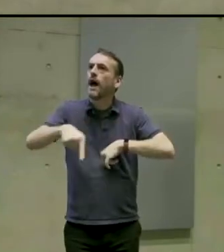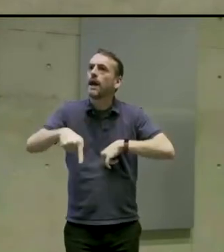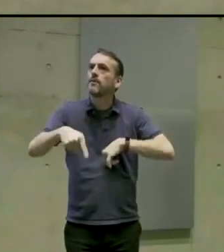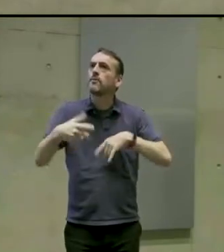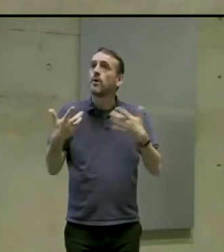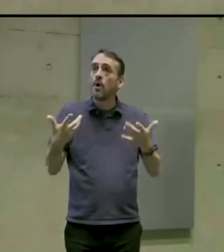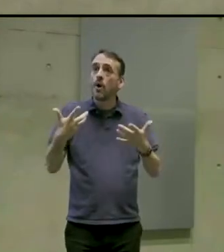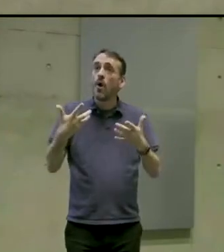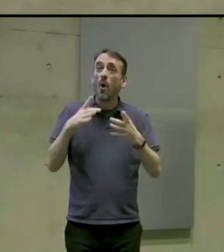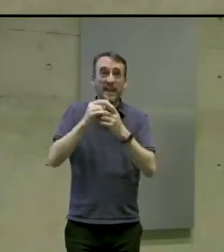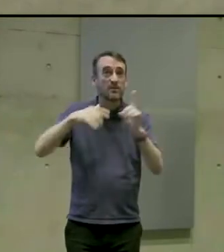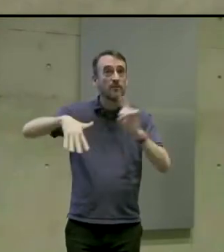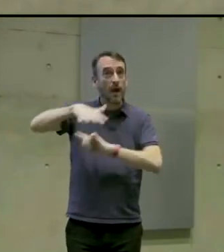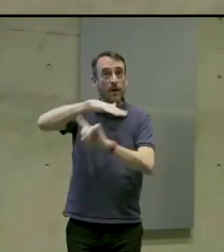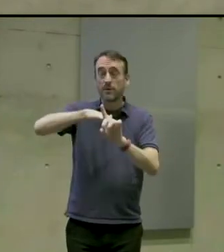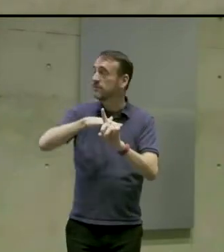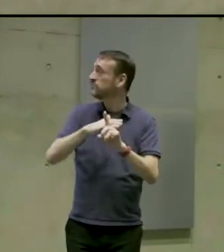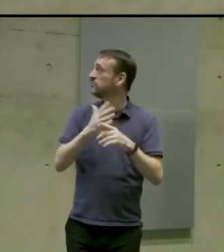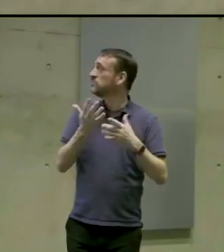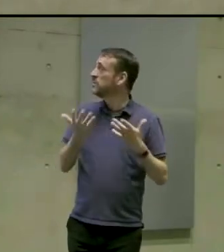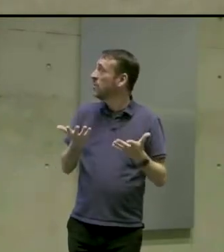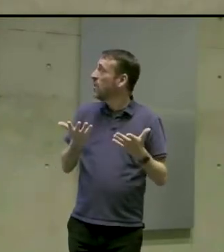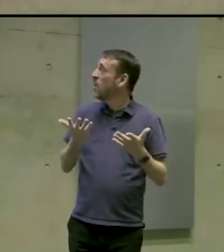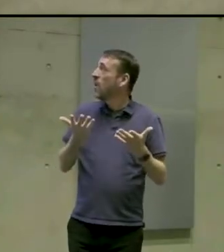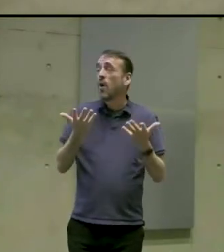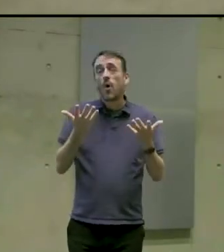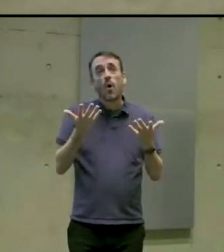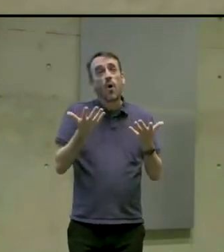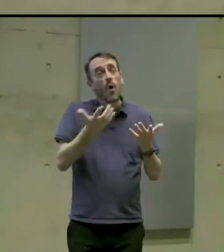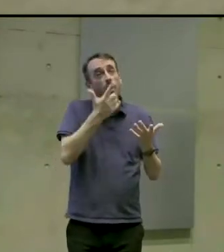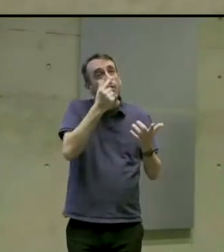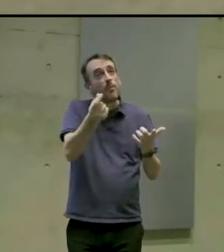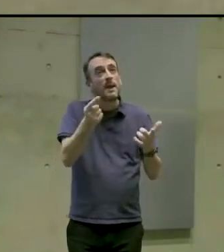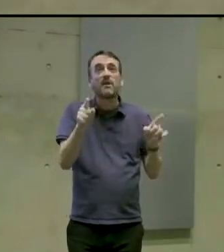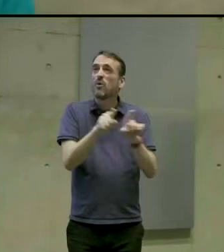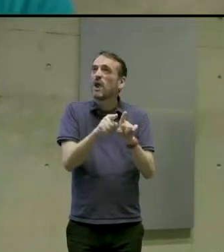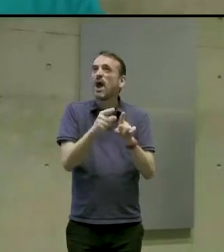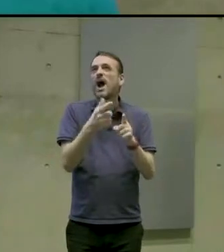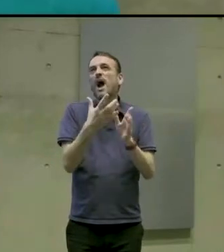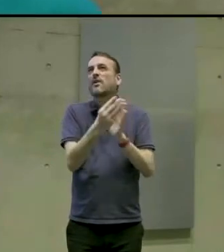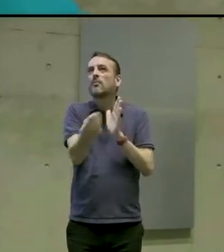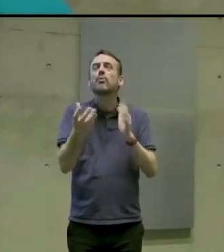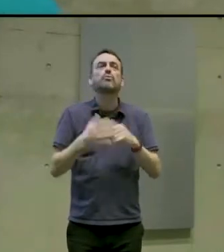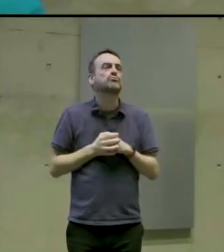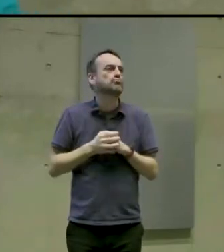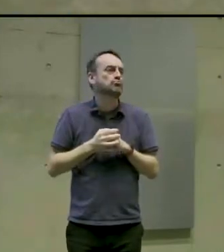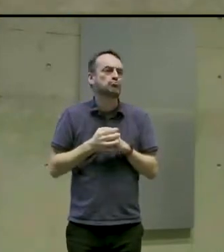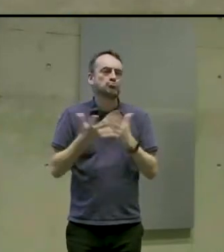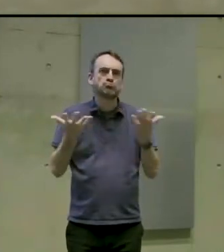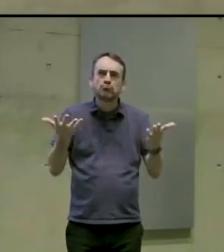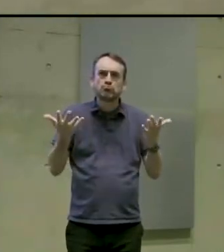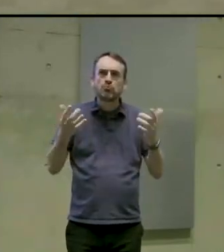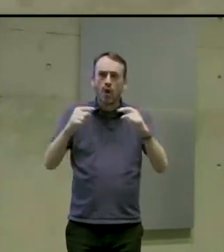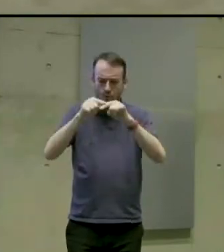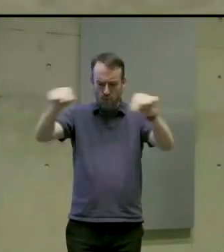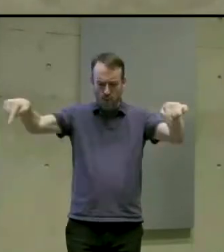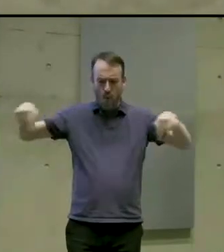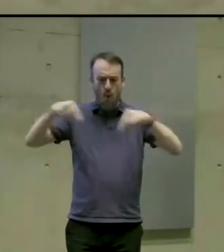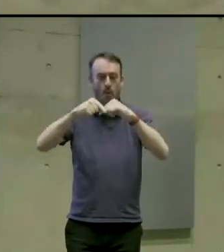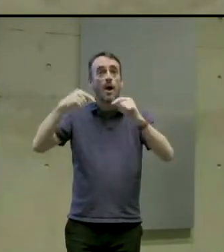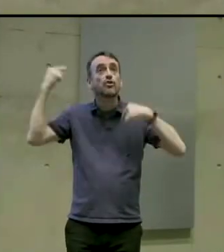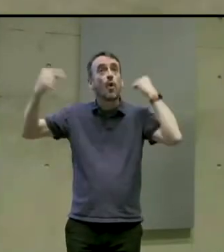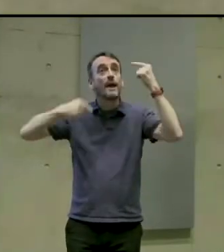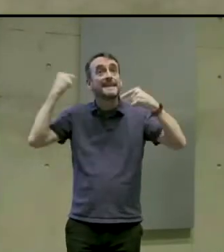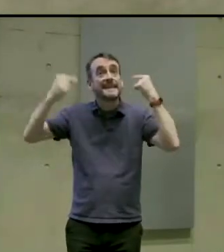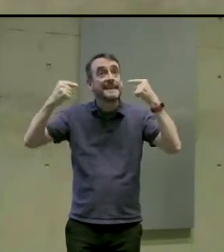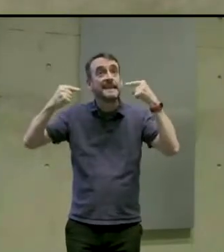sprained your wrist temporarily or there's very noisy road works happening outside,